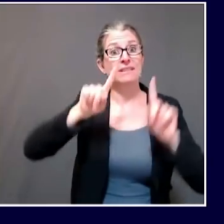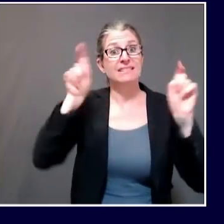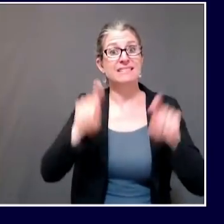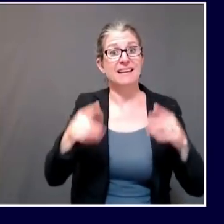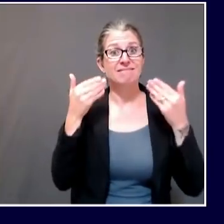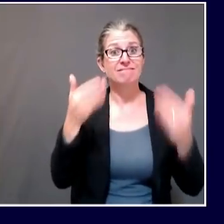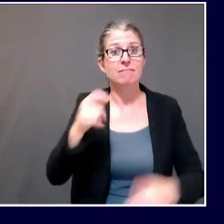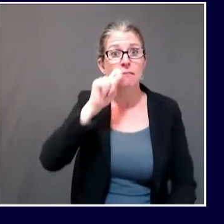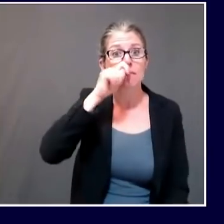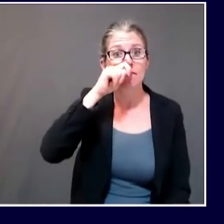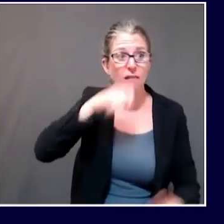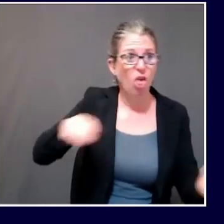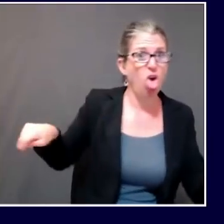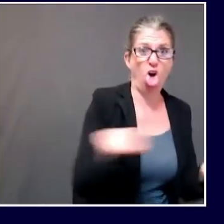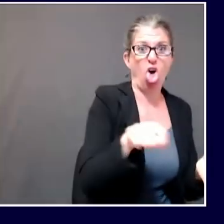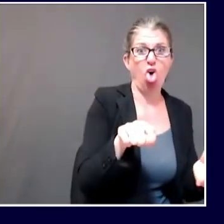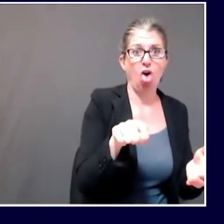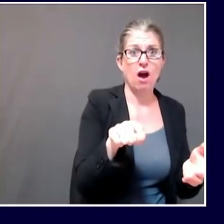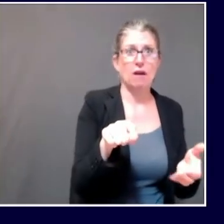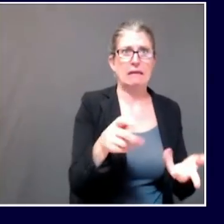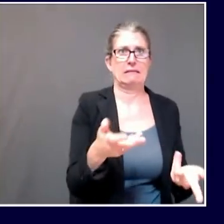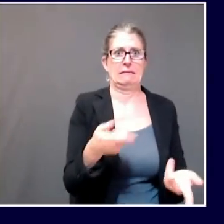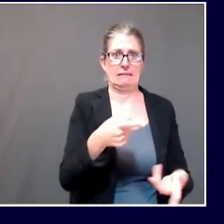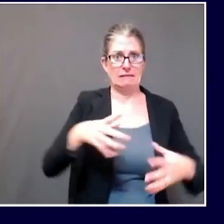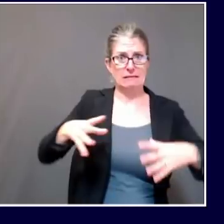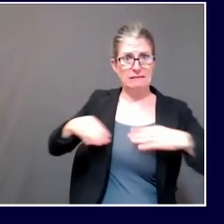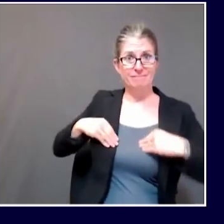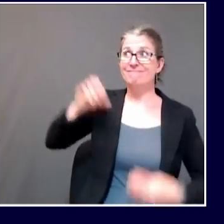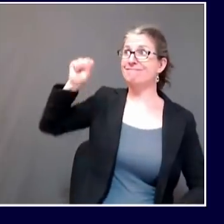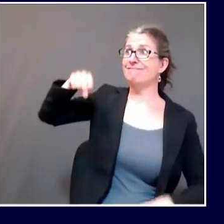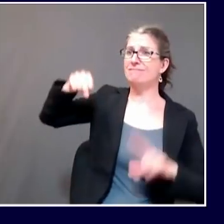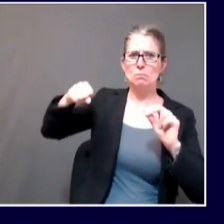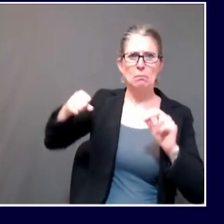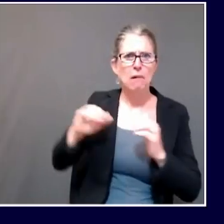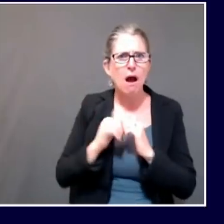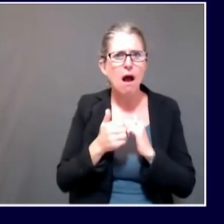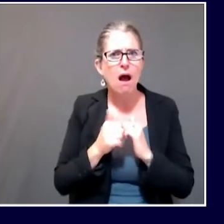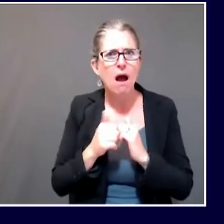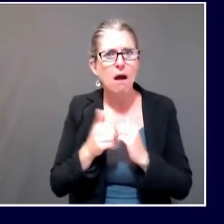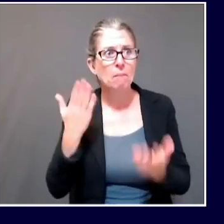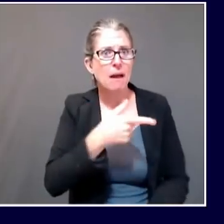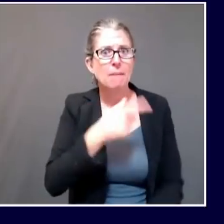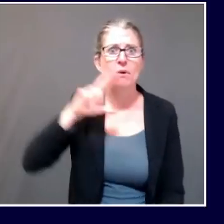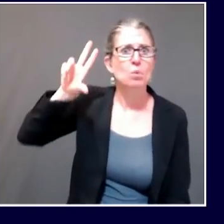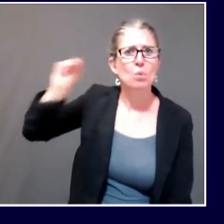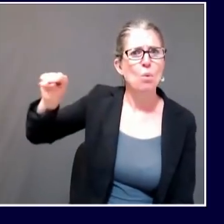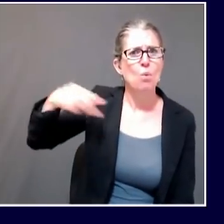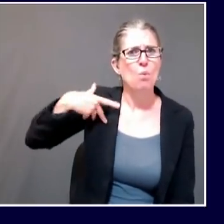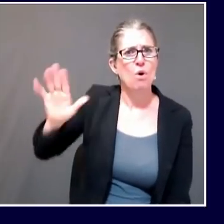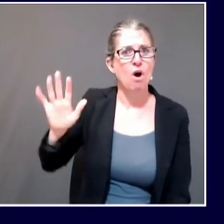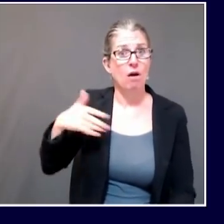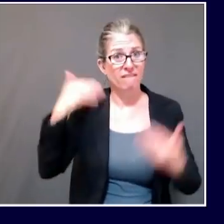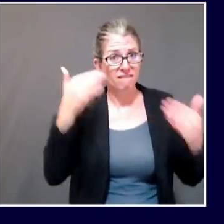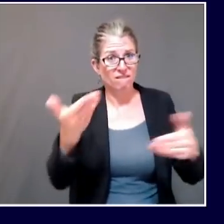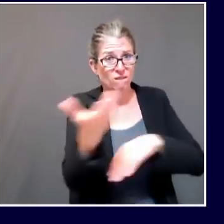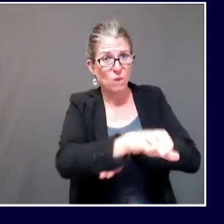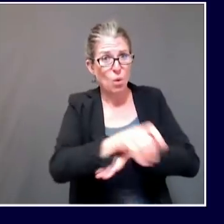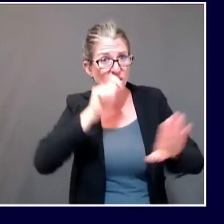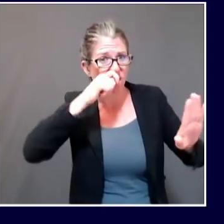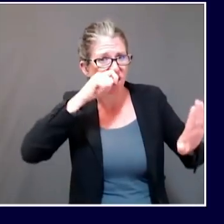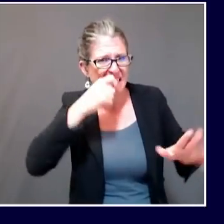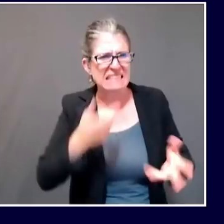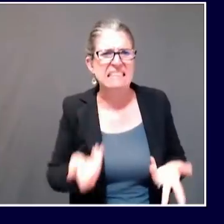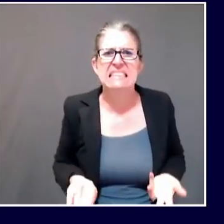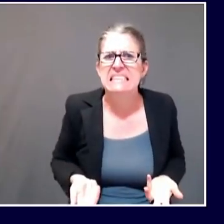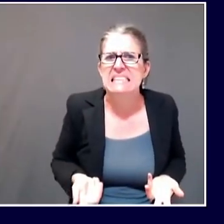irksome, it could be bothersome, it could even be traumatic. So, the other thing we've also learned from many of these nursing facility outbreaks